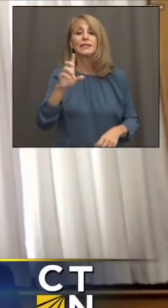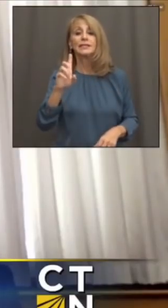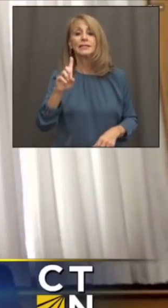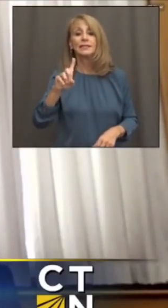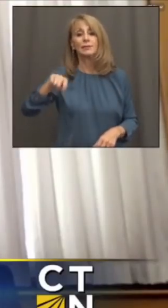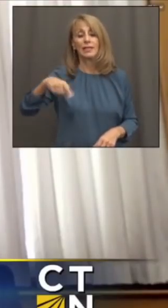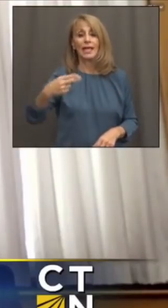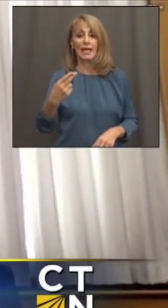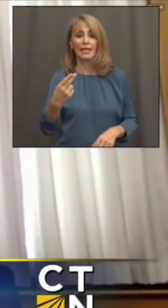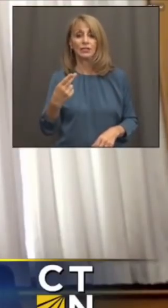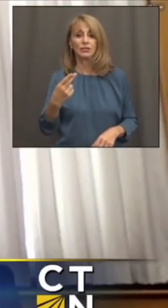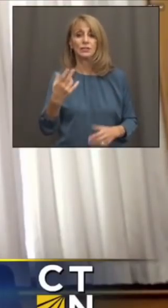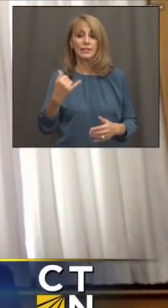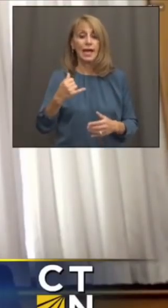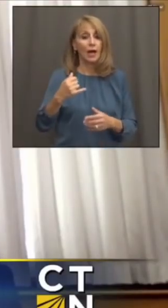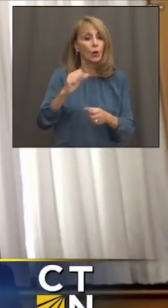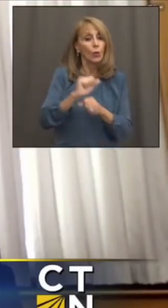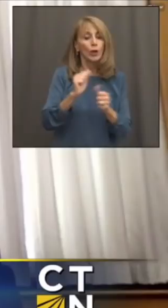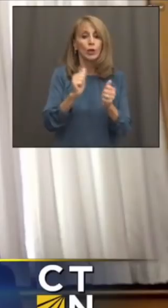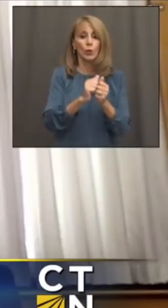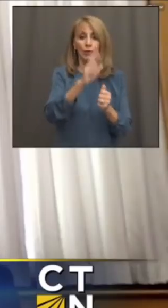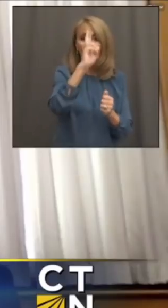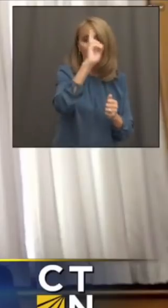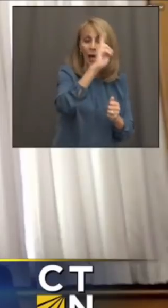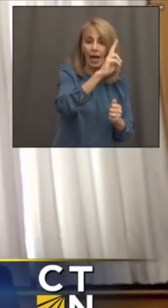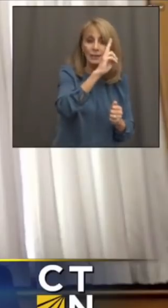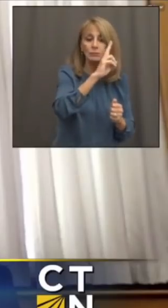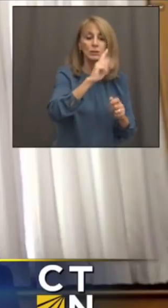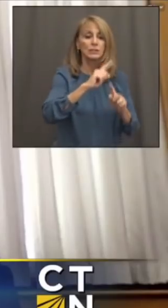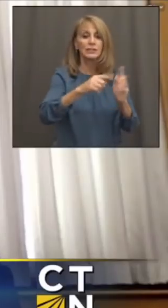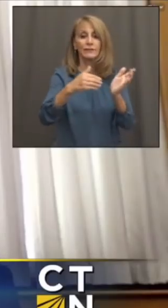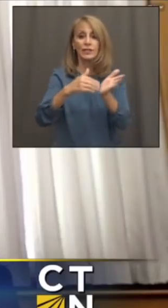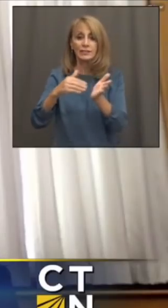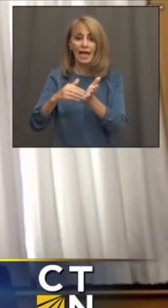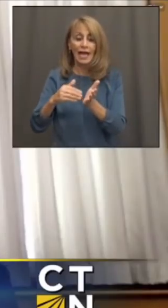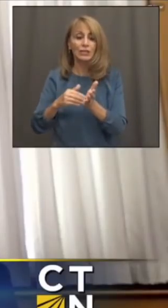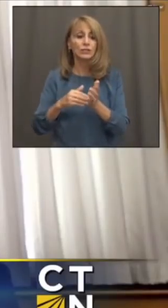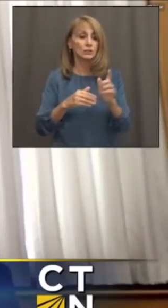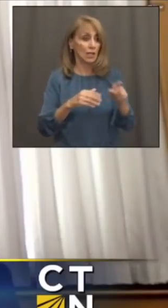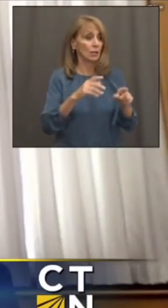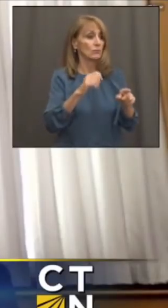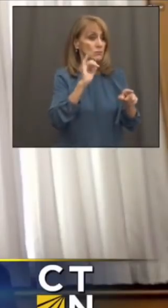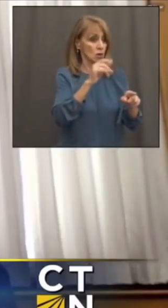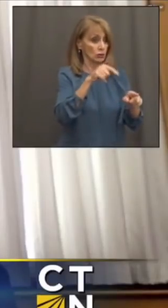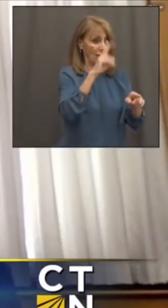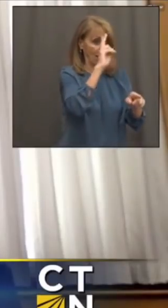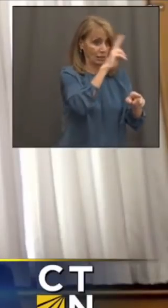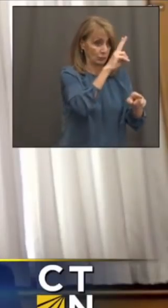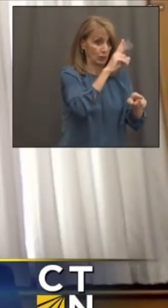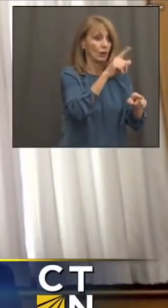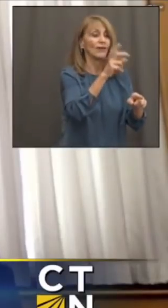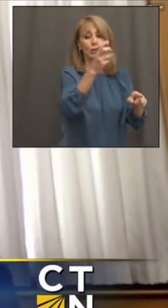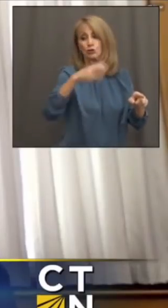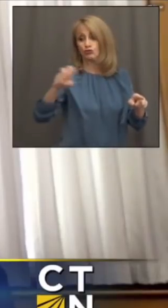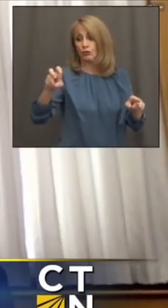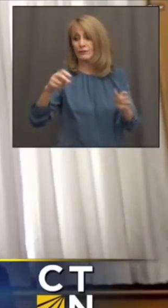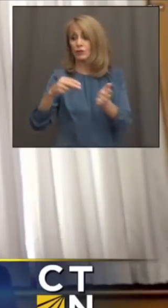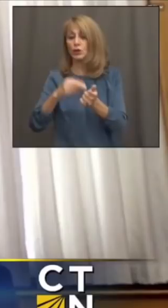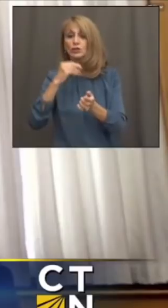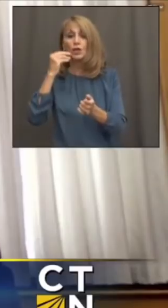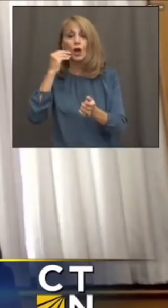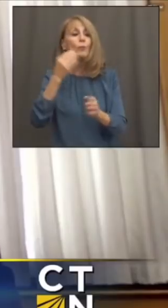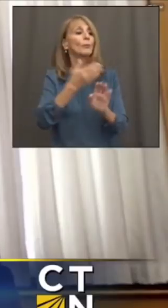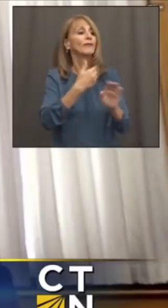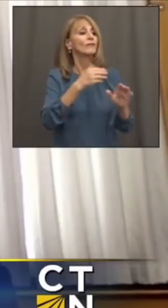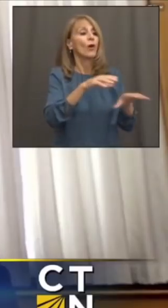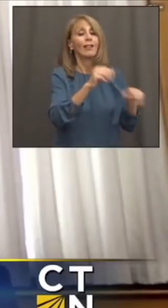partnered with our providers and our hospitals to make sure people getting discharged from hospitals to nursing homes get vaccinated on the